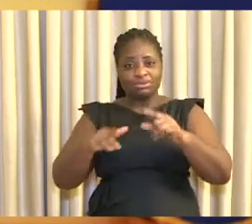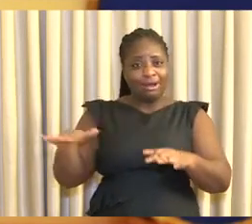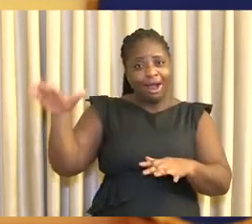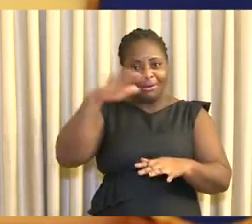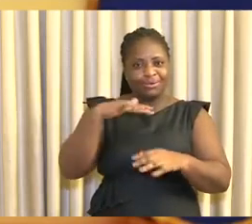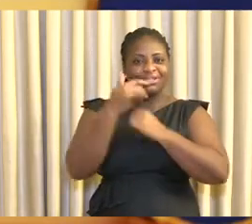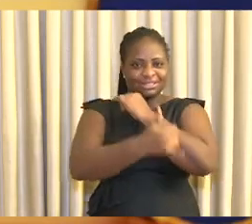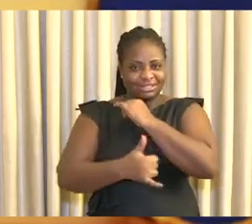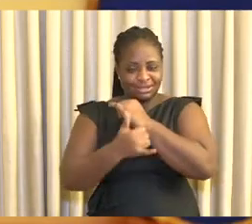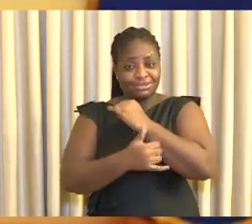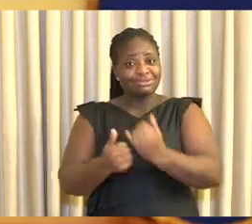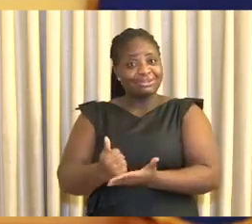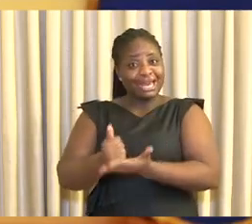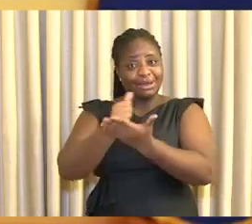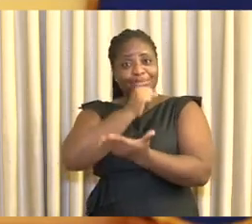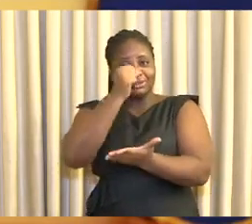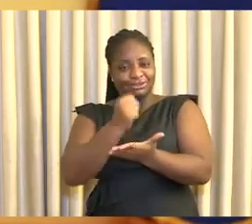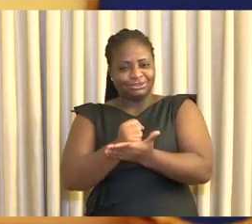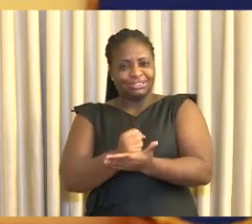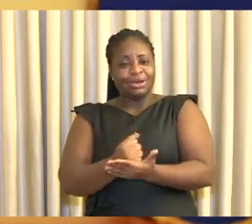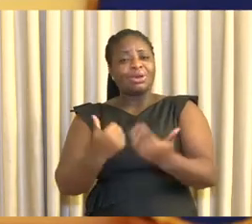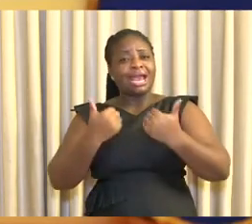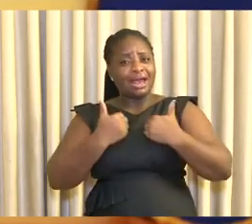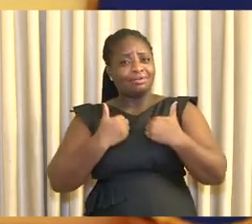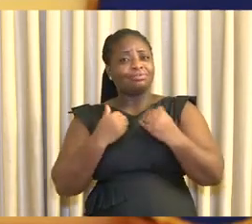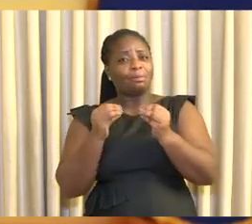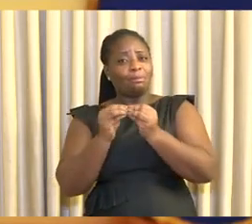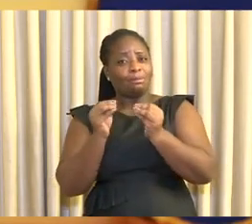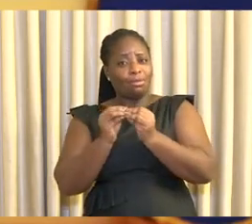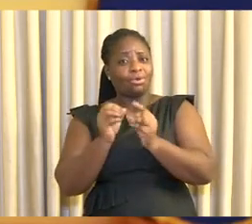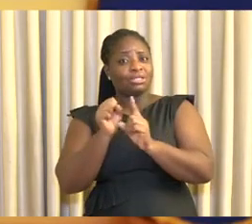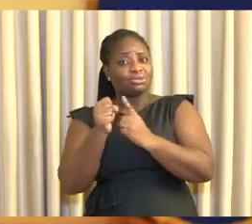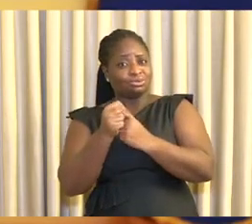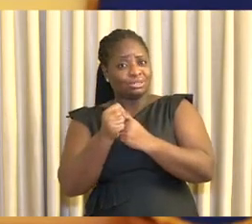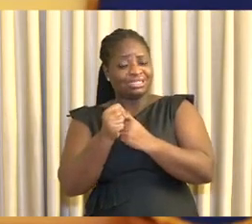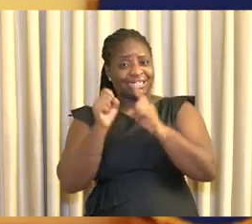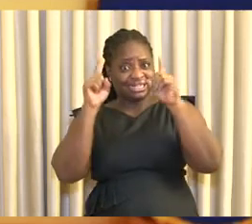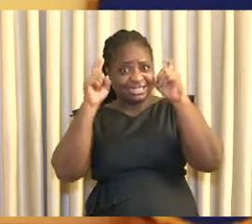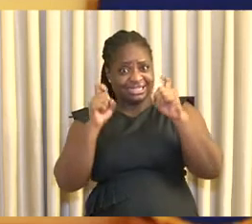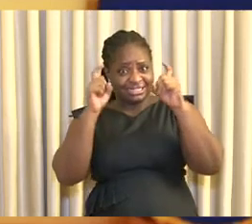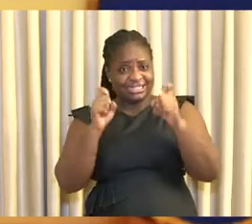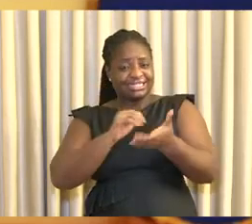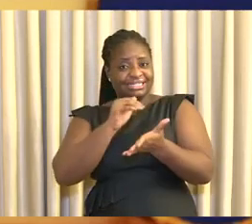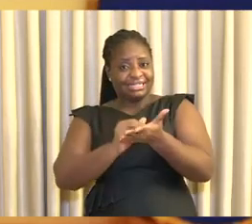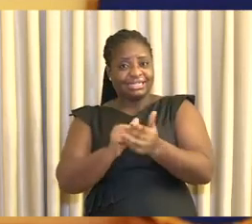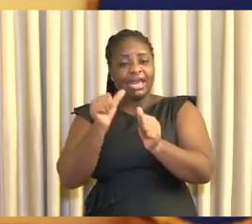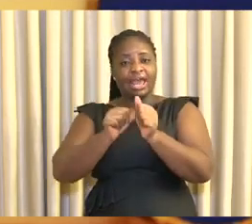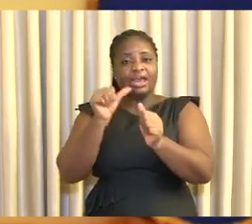country to help ensure that we have a minimum situation of one testing center per region.